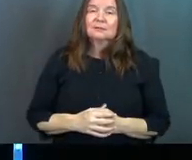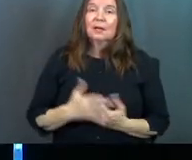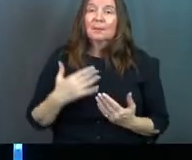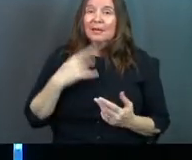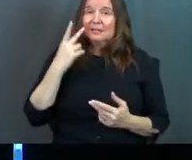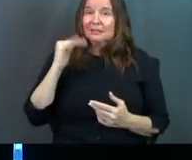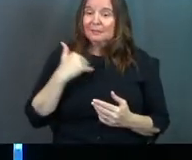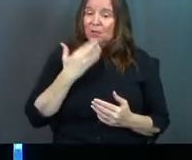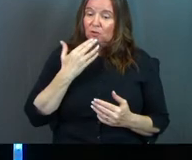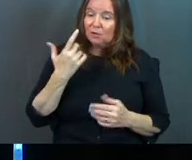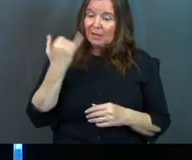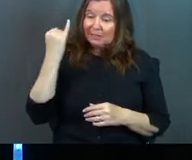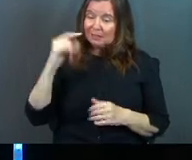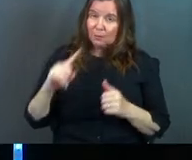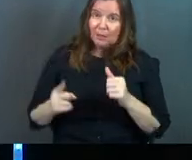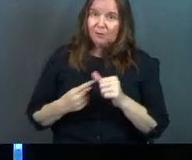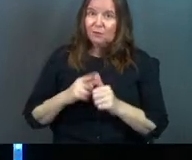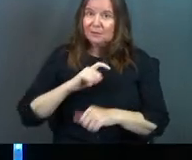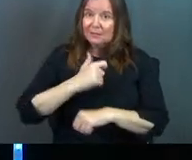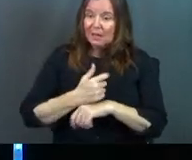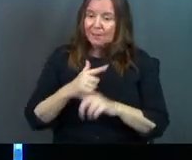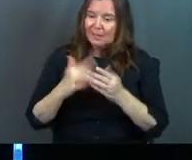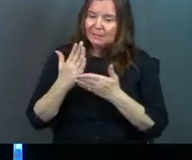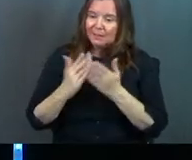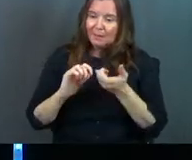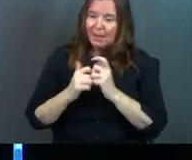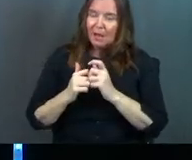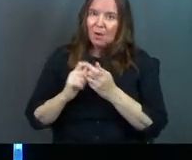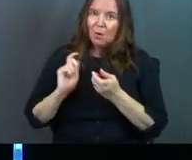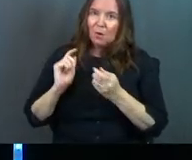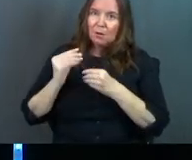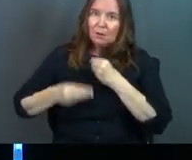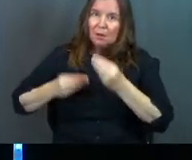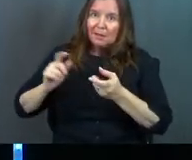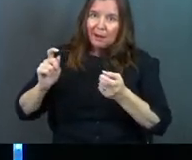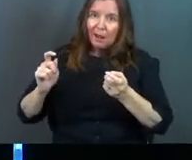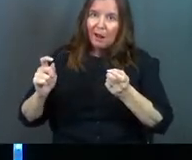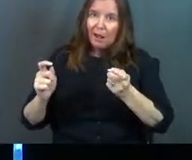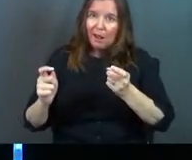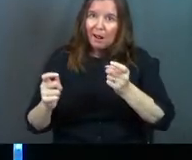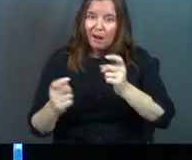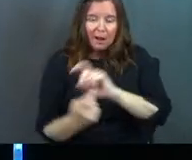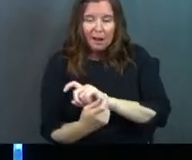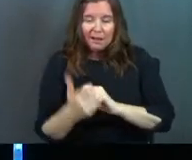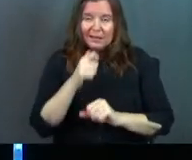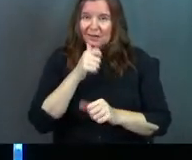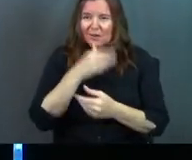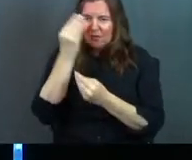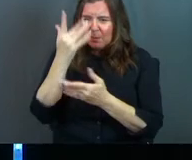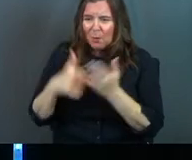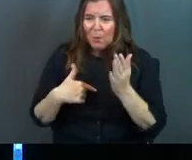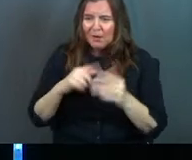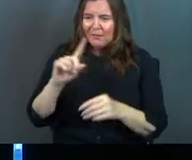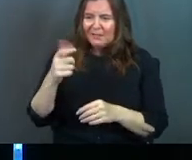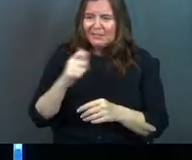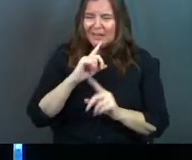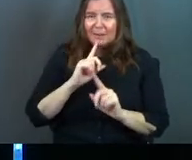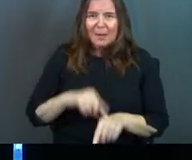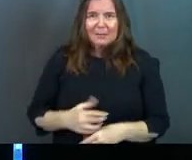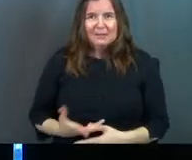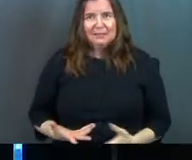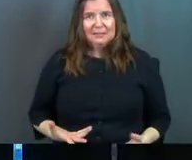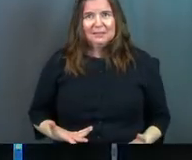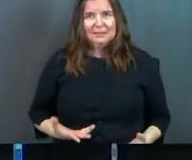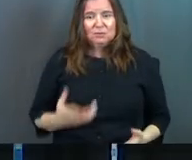Might've seemed like a good idea, but somehow you got all twisted up and now you're not even obeying one of the 10 commandments